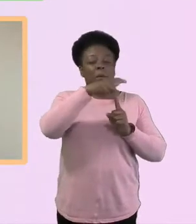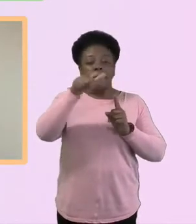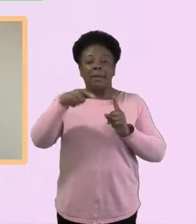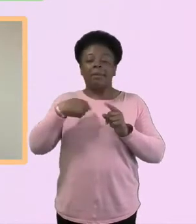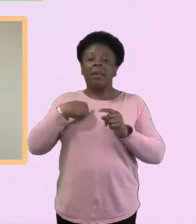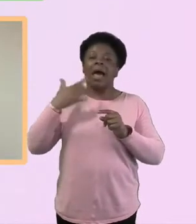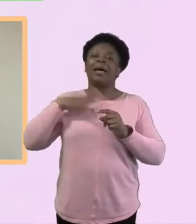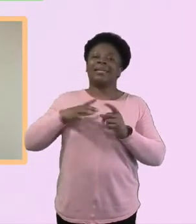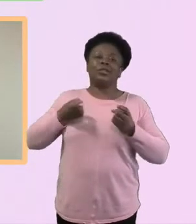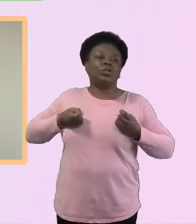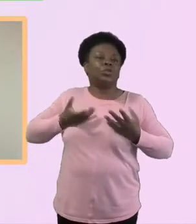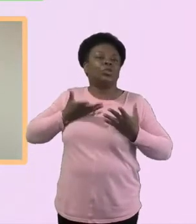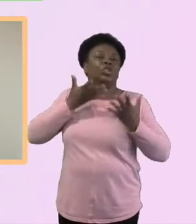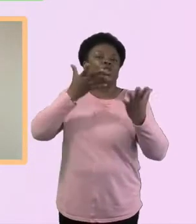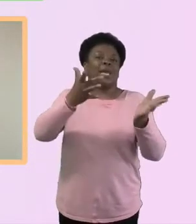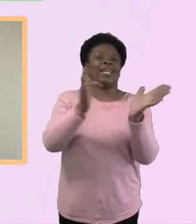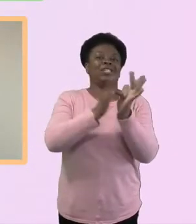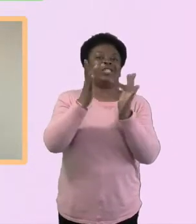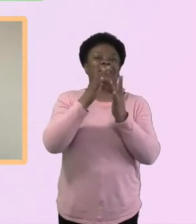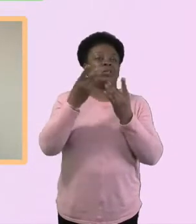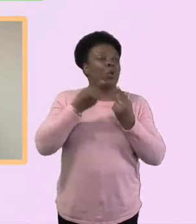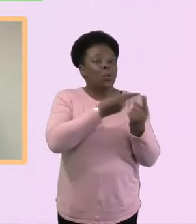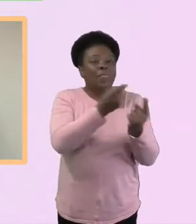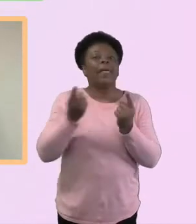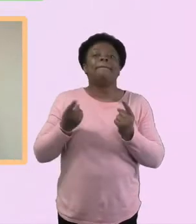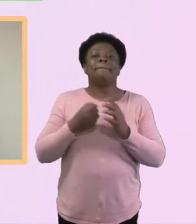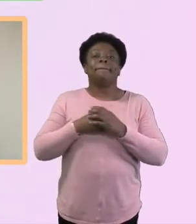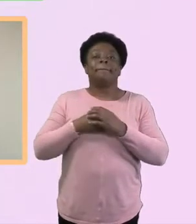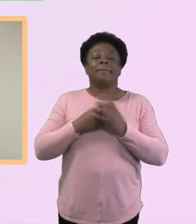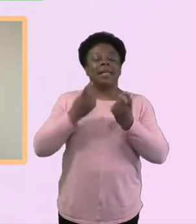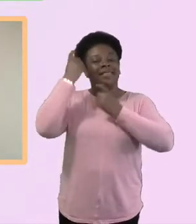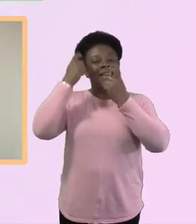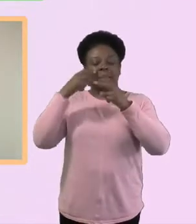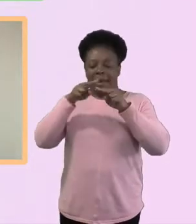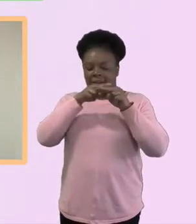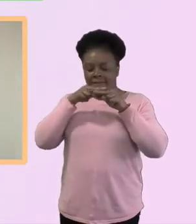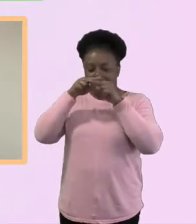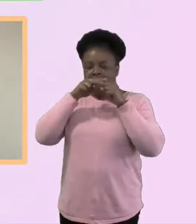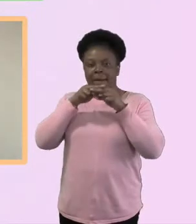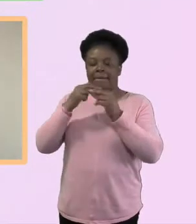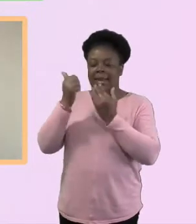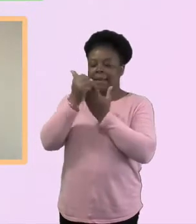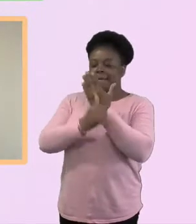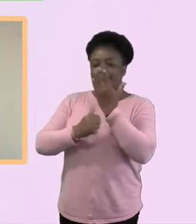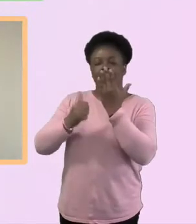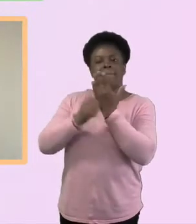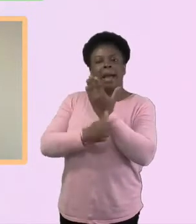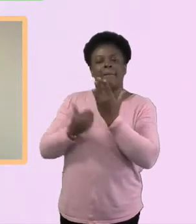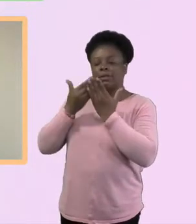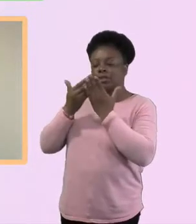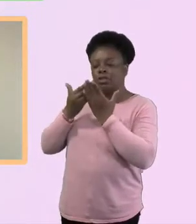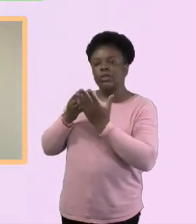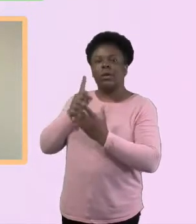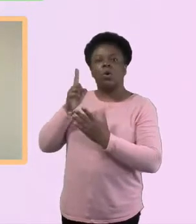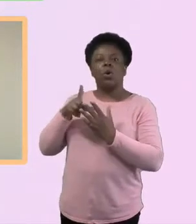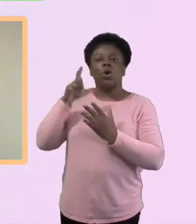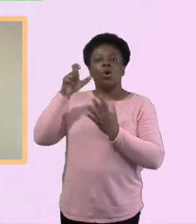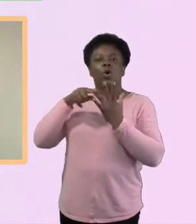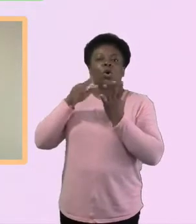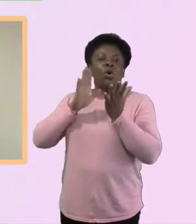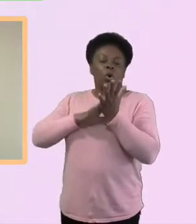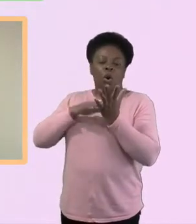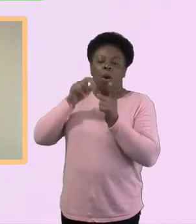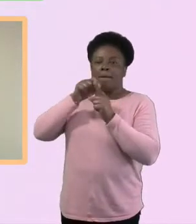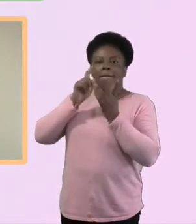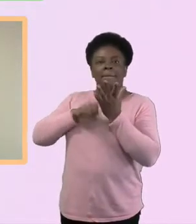rediscovering that and the richness and blessing of doing a family Bible study or complain on an evening. That has just been a